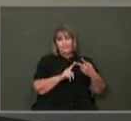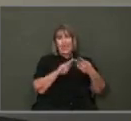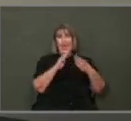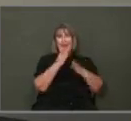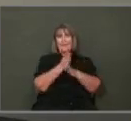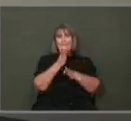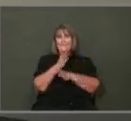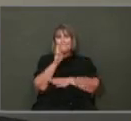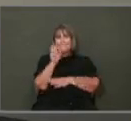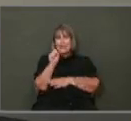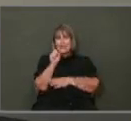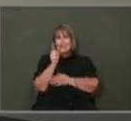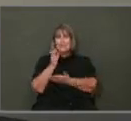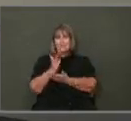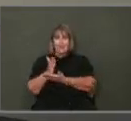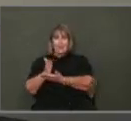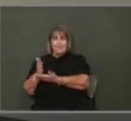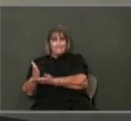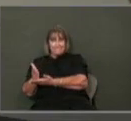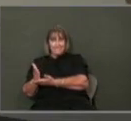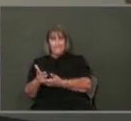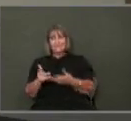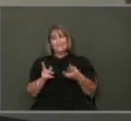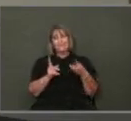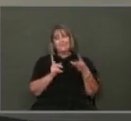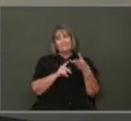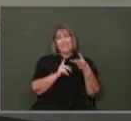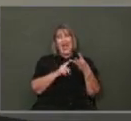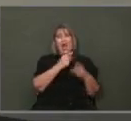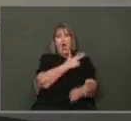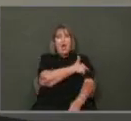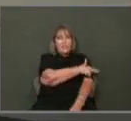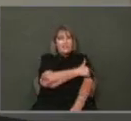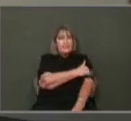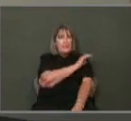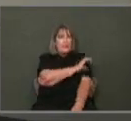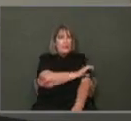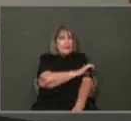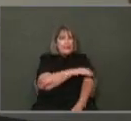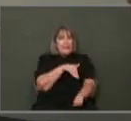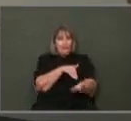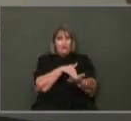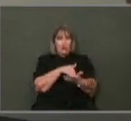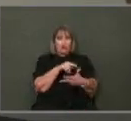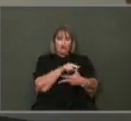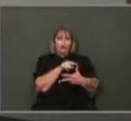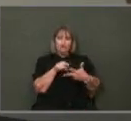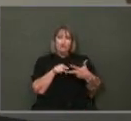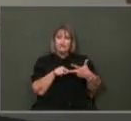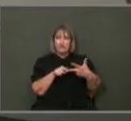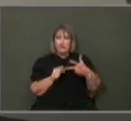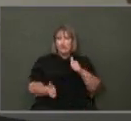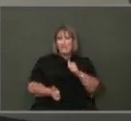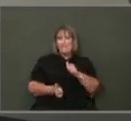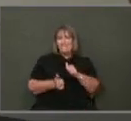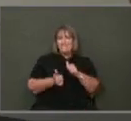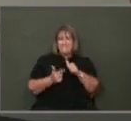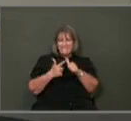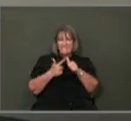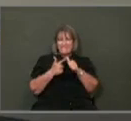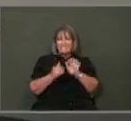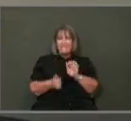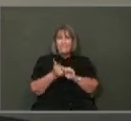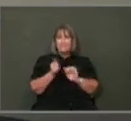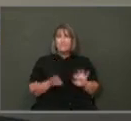is around hospitals. And so we prioritize those first from a walkability standpoint